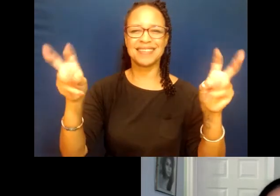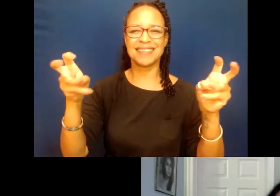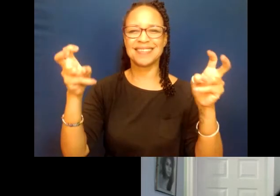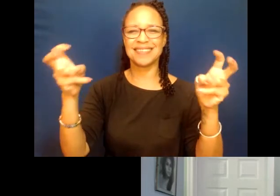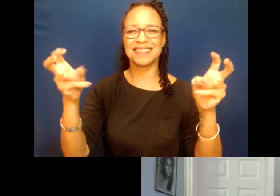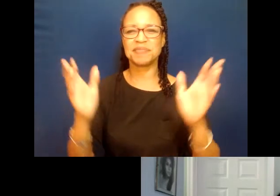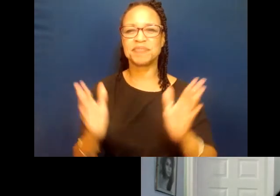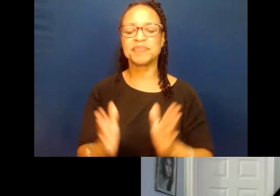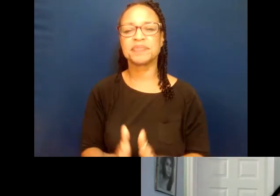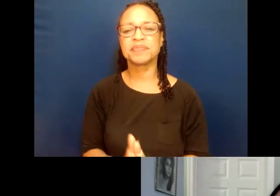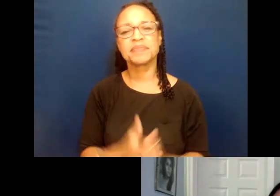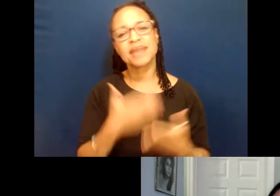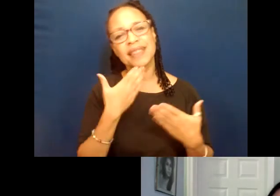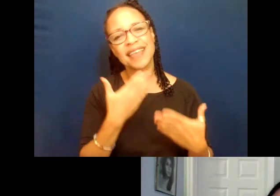Yvette.